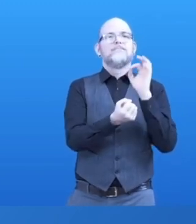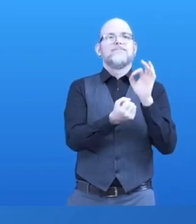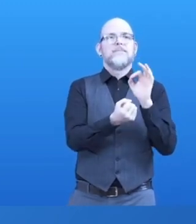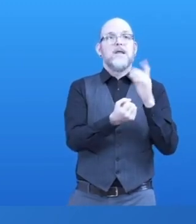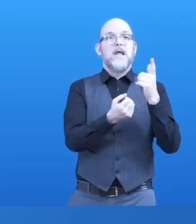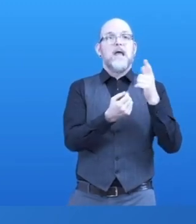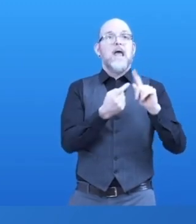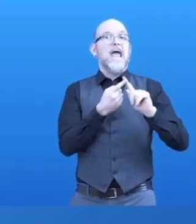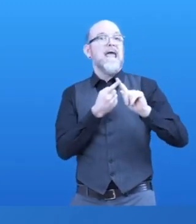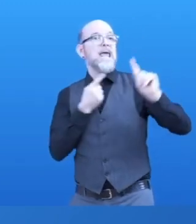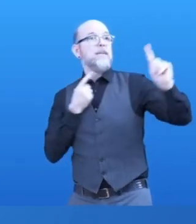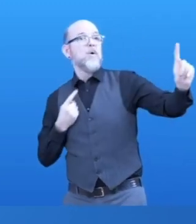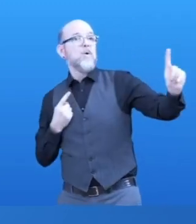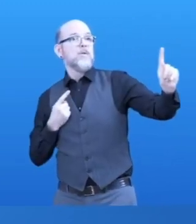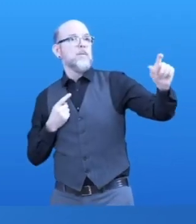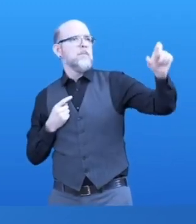local vendors who they trust.